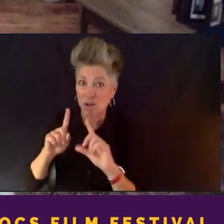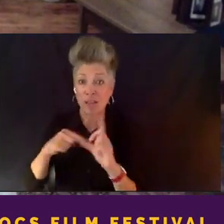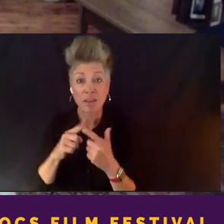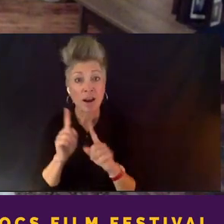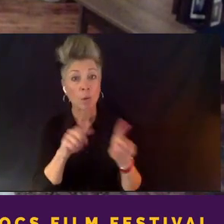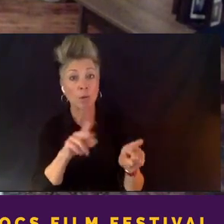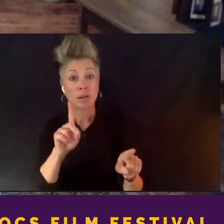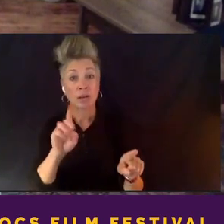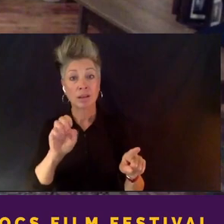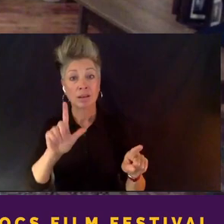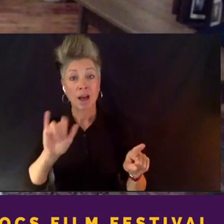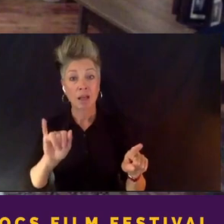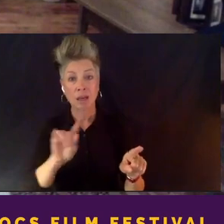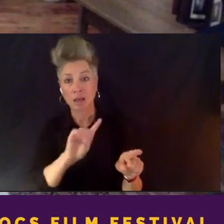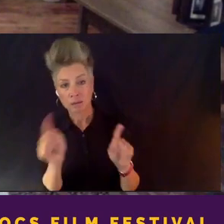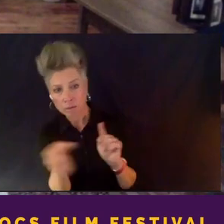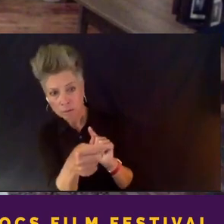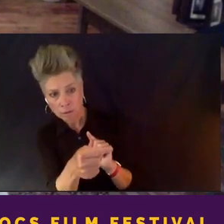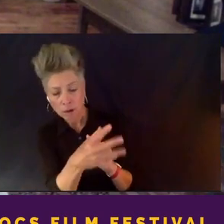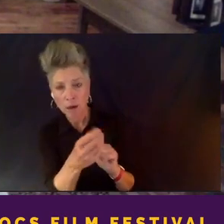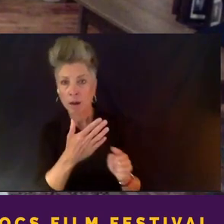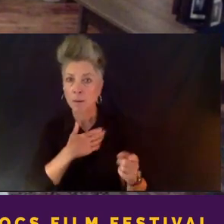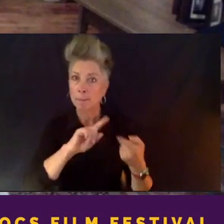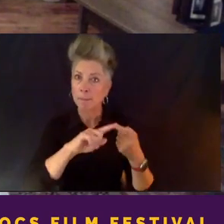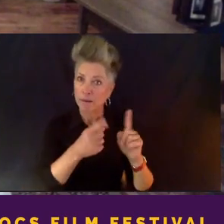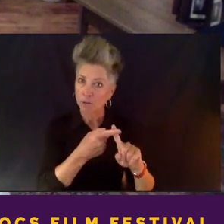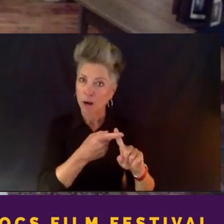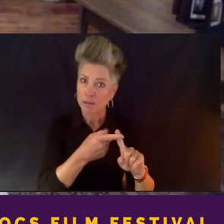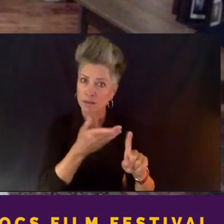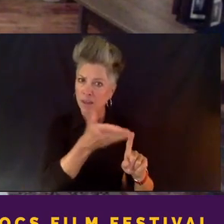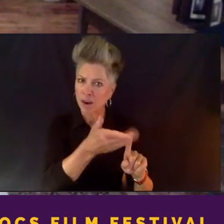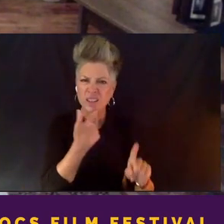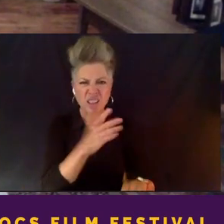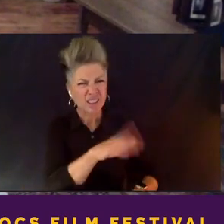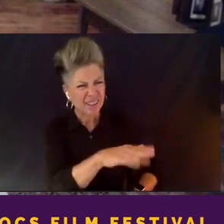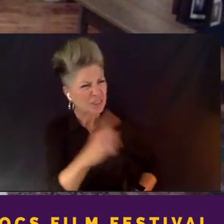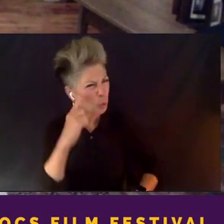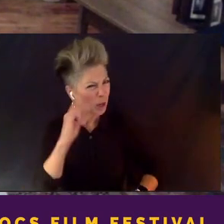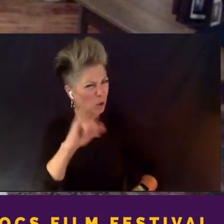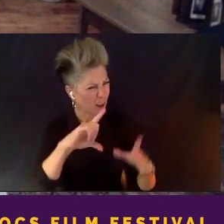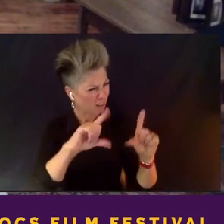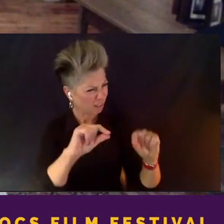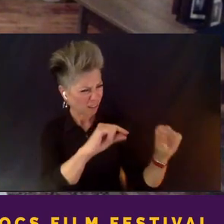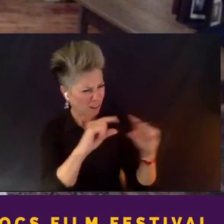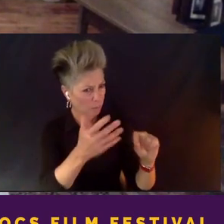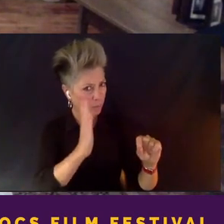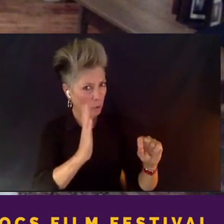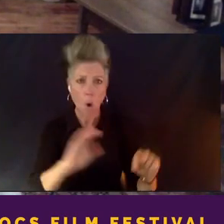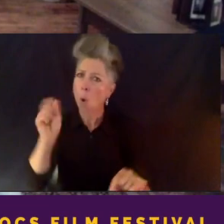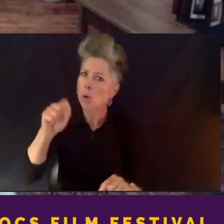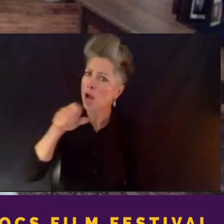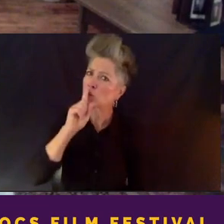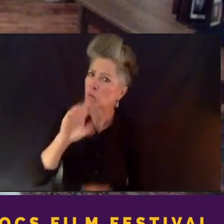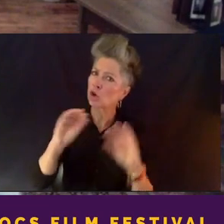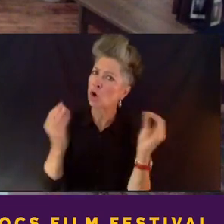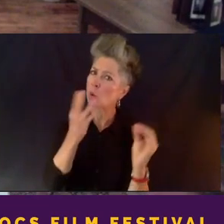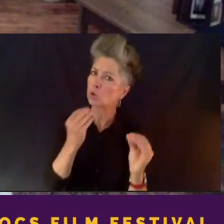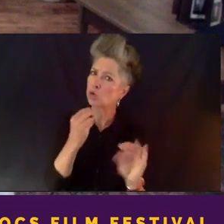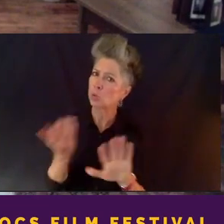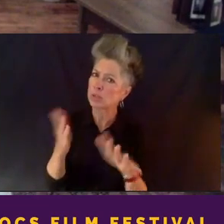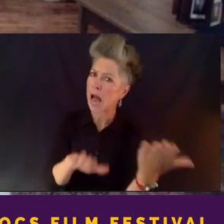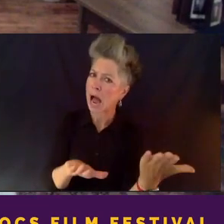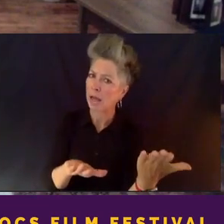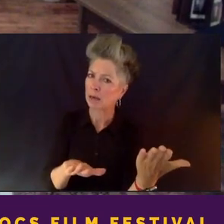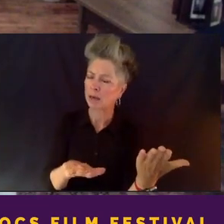and my friends who were Arab in the deli, I said, have you heard this? And they said, oh yeah, sure. No Jews died. Well, that was just the